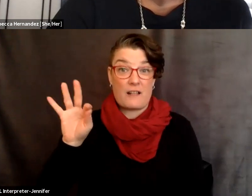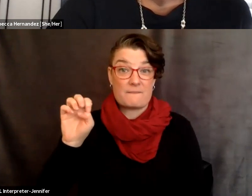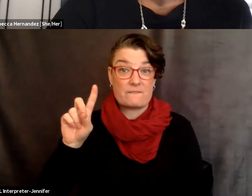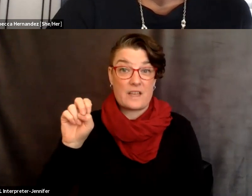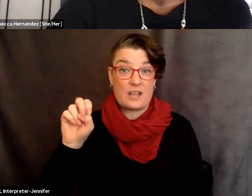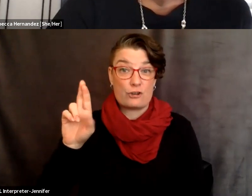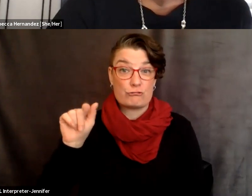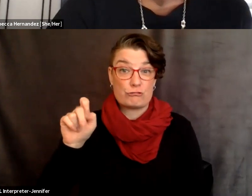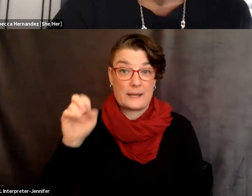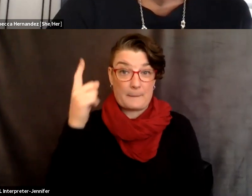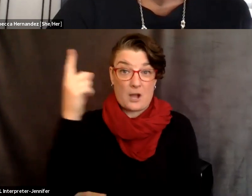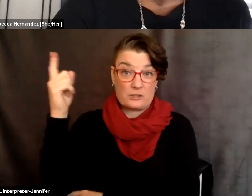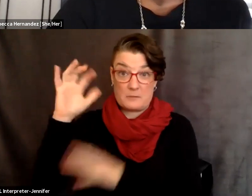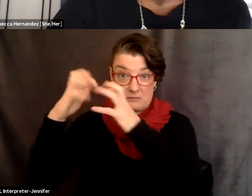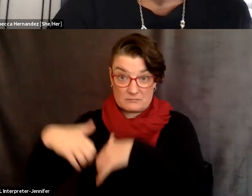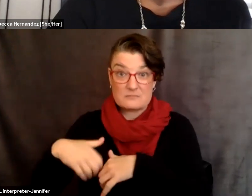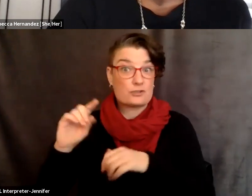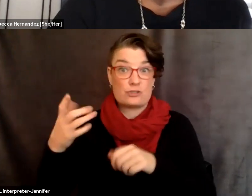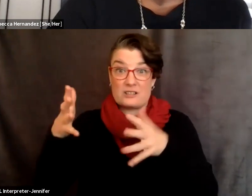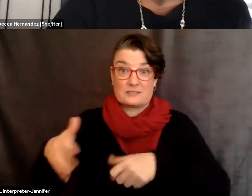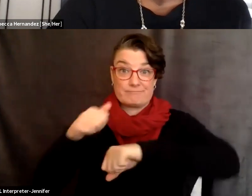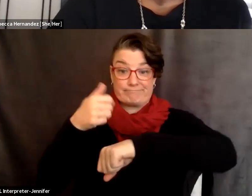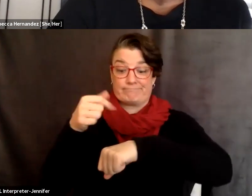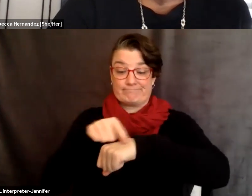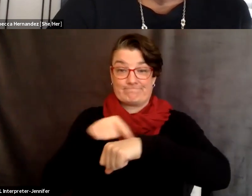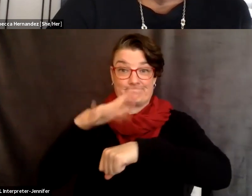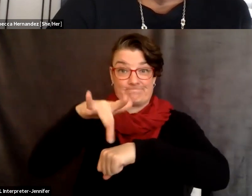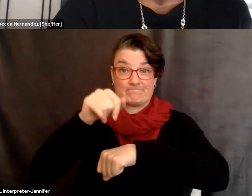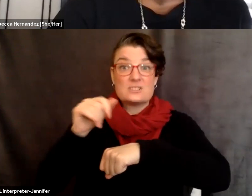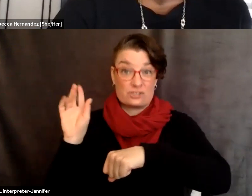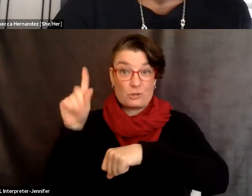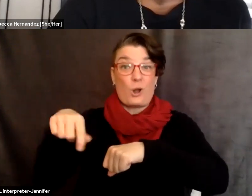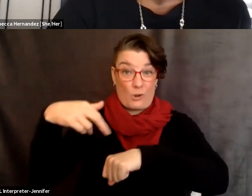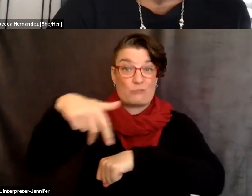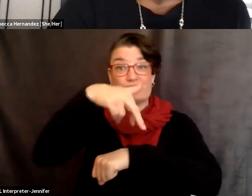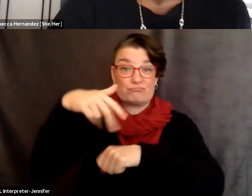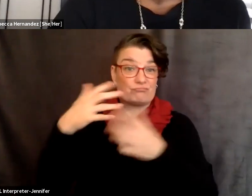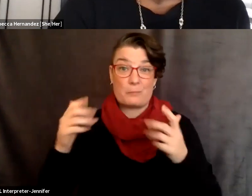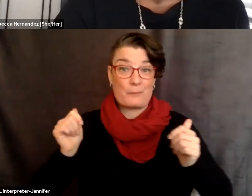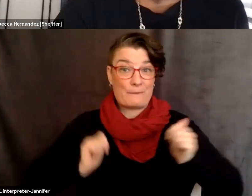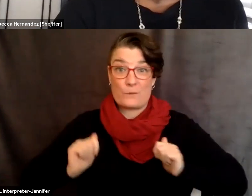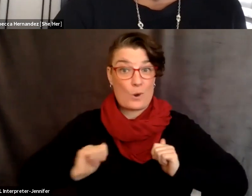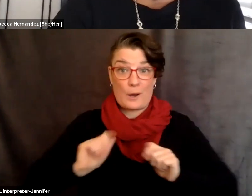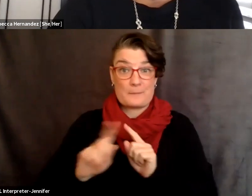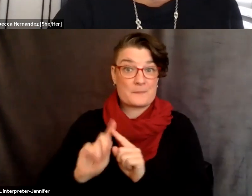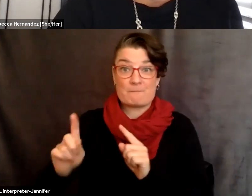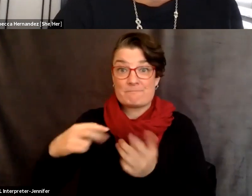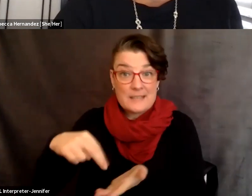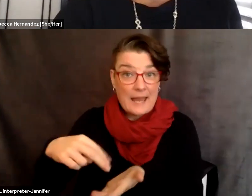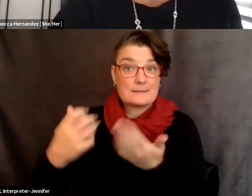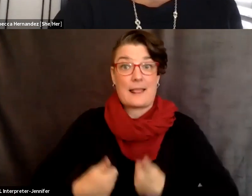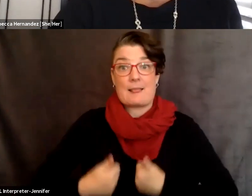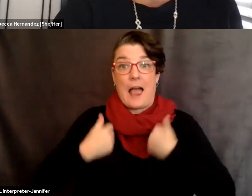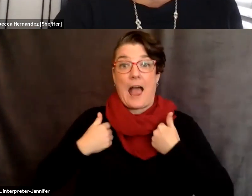and they're just the pedestals. She goes and performs and, and we'll do these kind of temporary live installations where she does dance and other things.